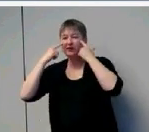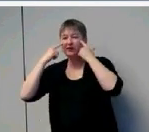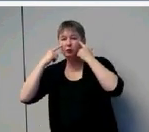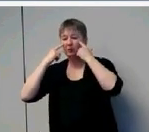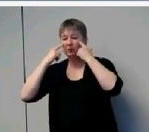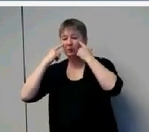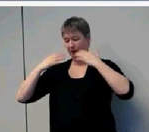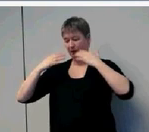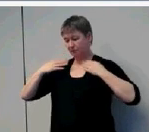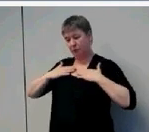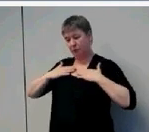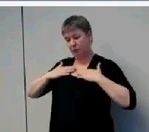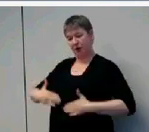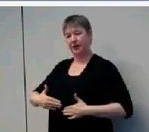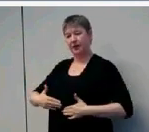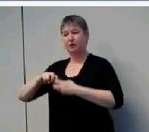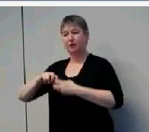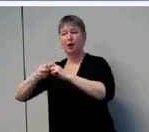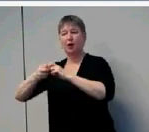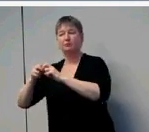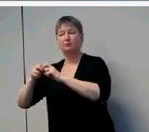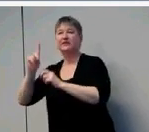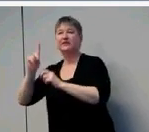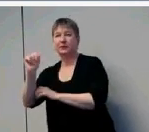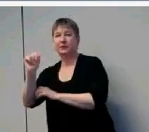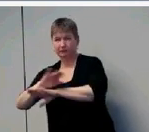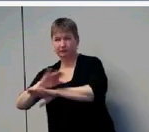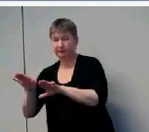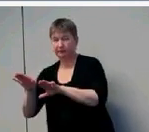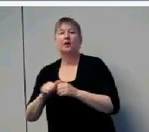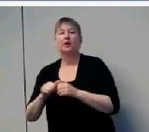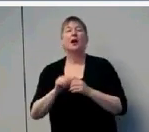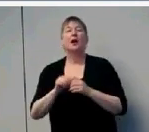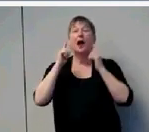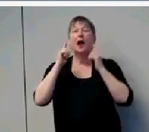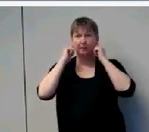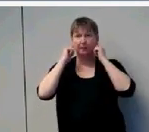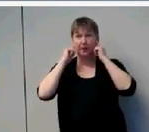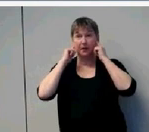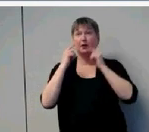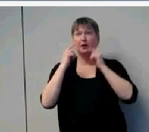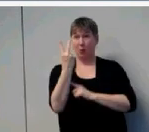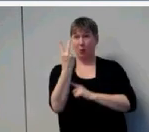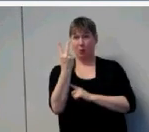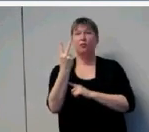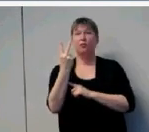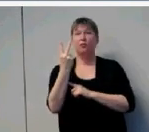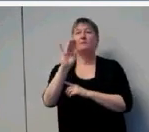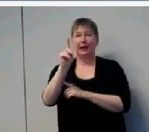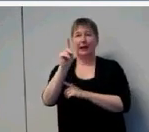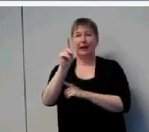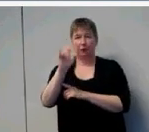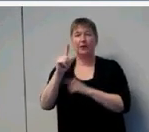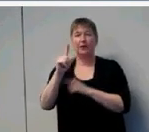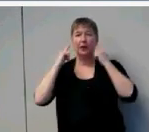They had permanent bilateral hearing loss. You see the range there. And these were not